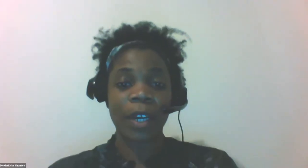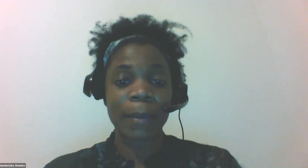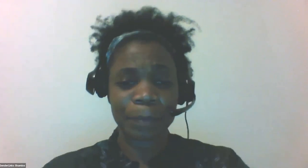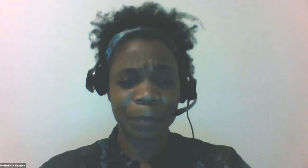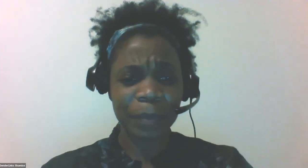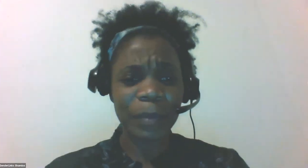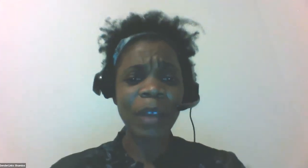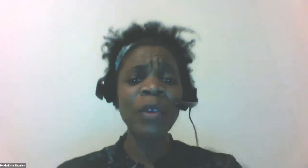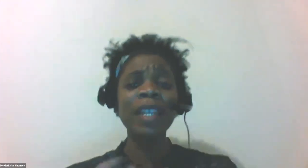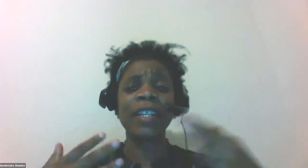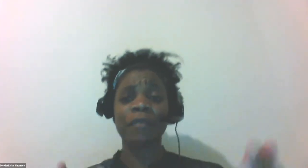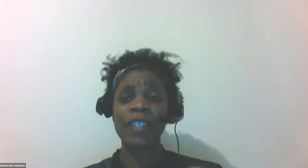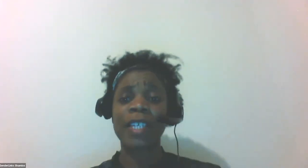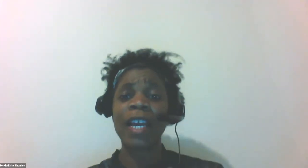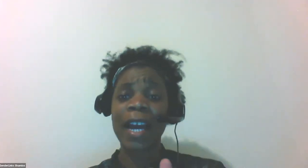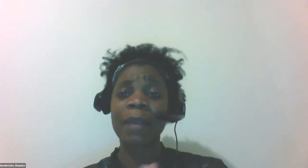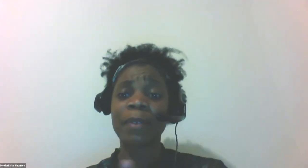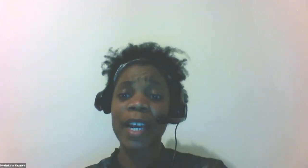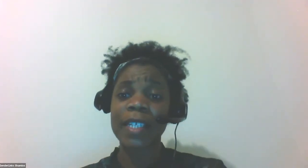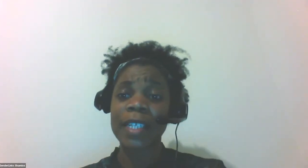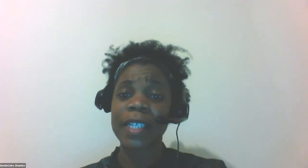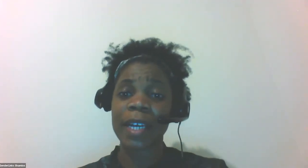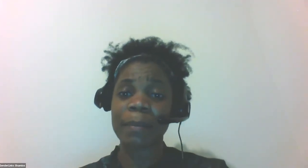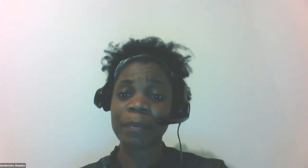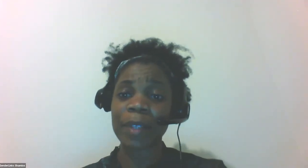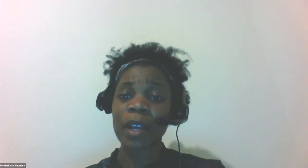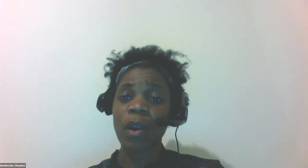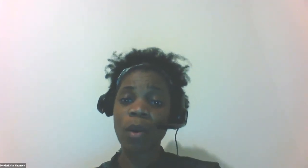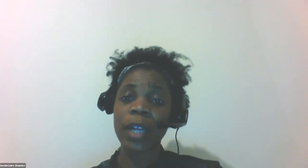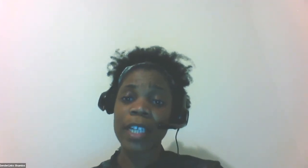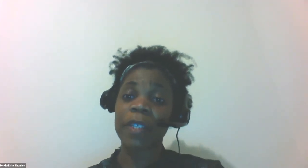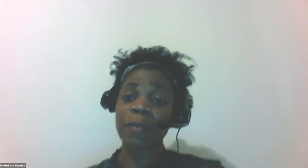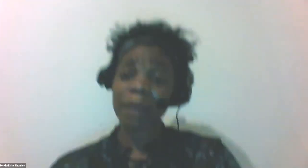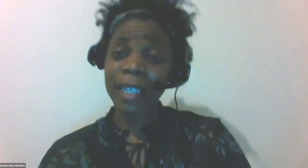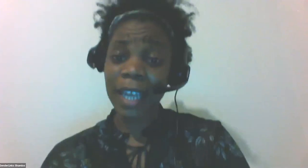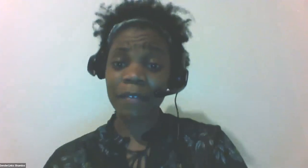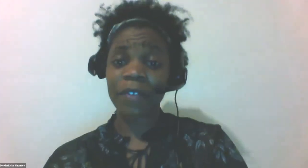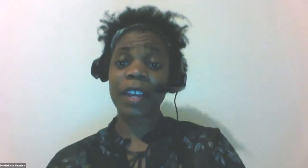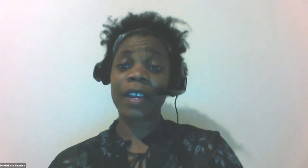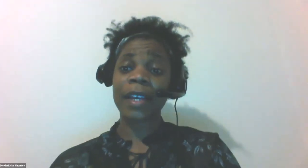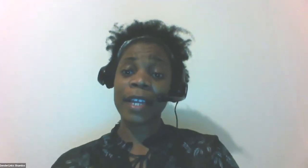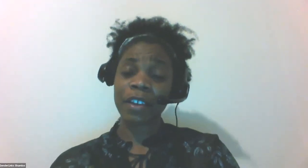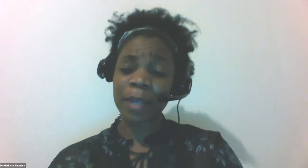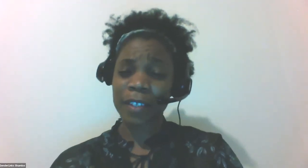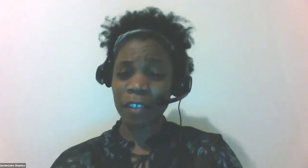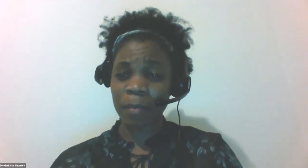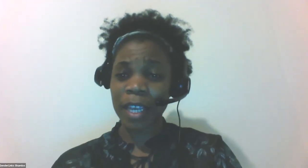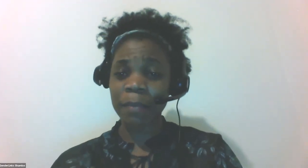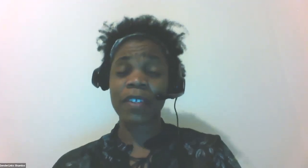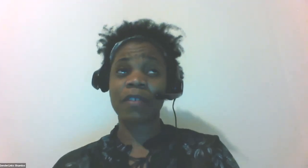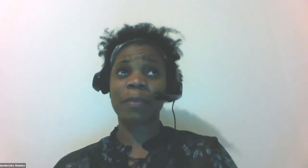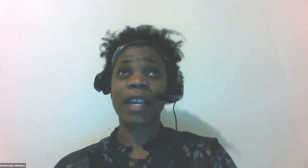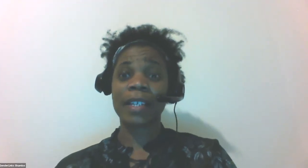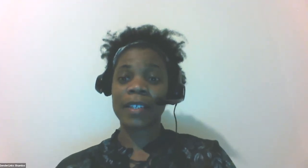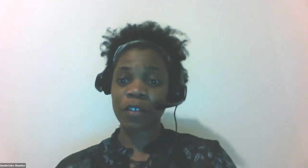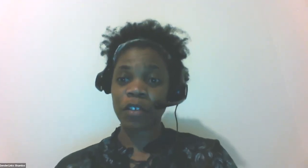diversity or all our, women in their diversity are able to access all aspects of public life and economic decision